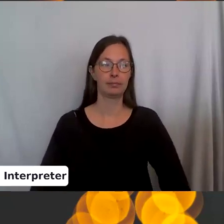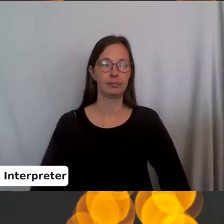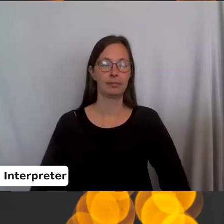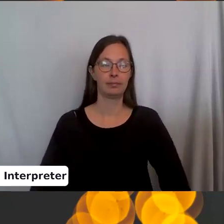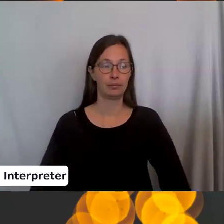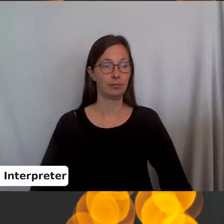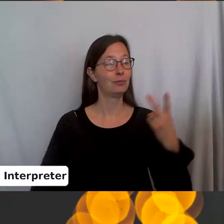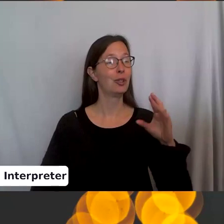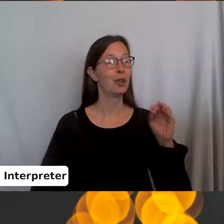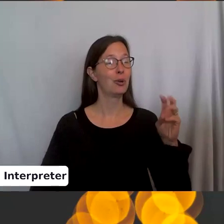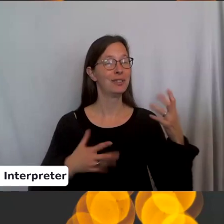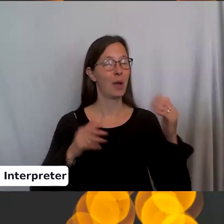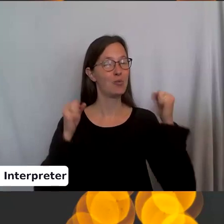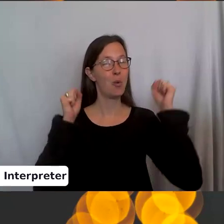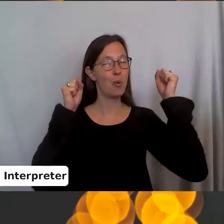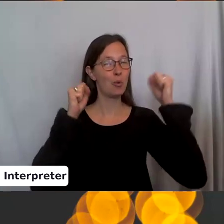Two rows done. Woo, woo.